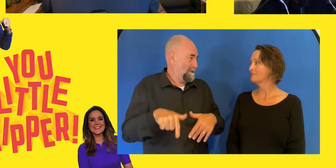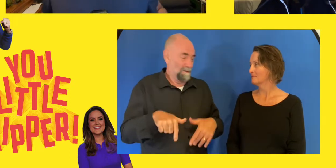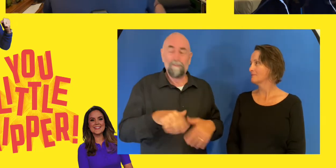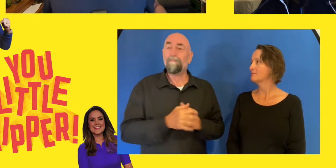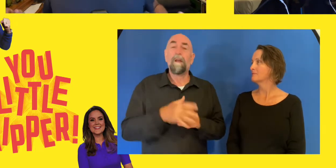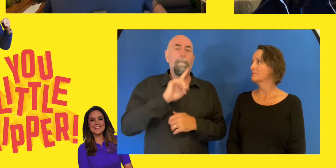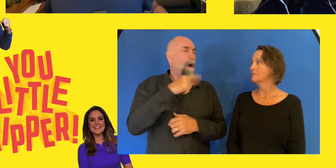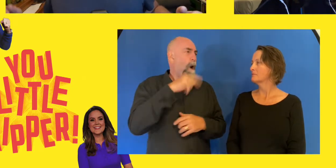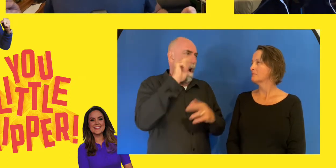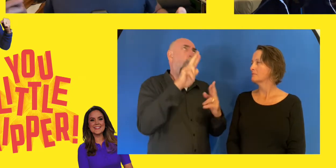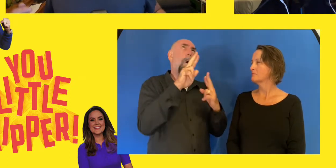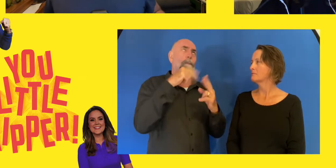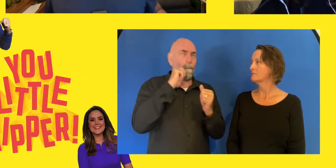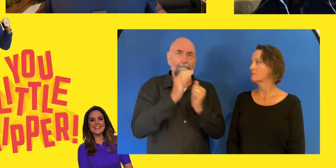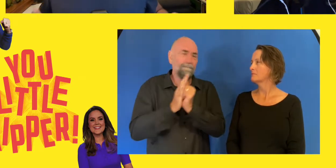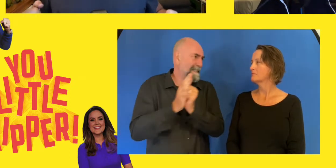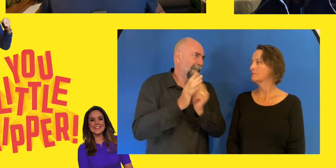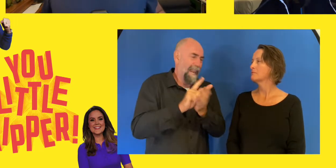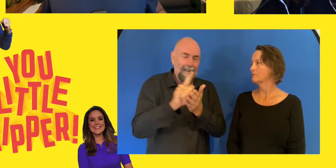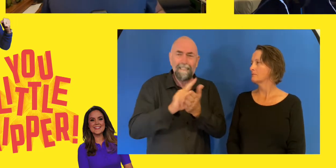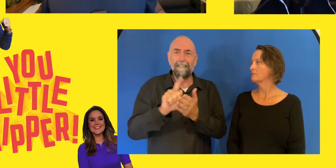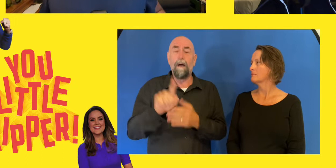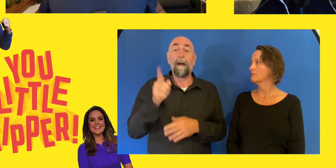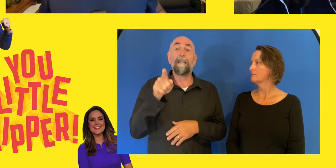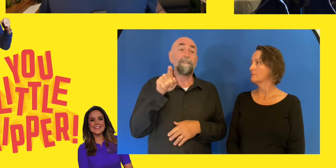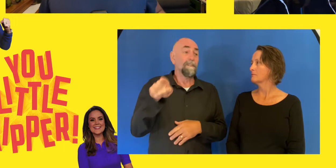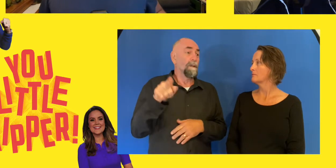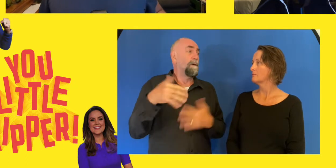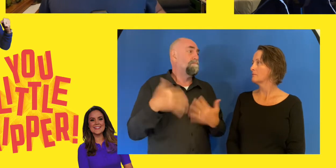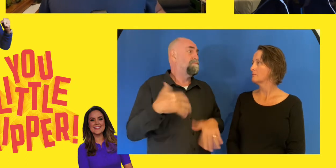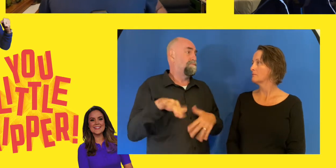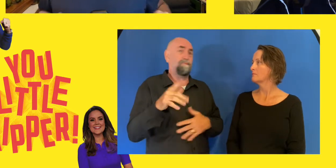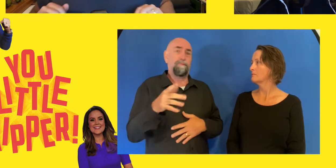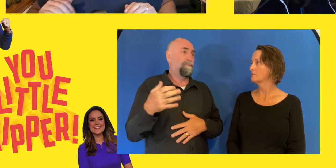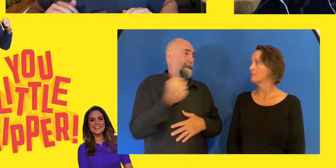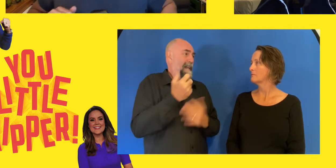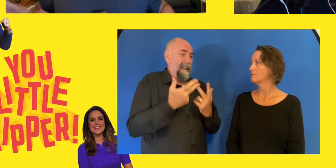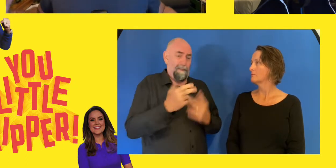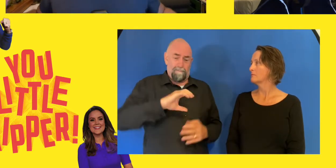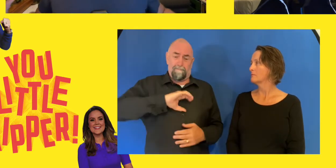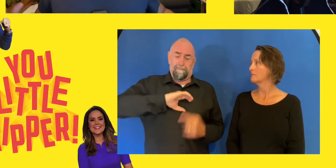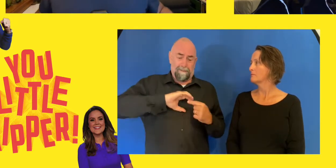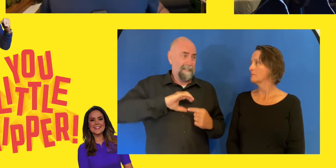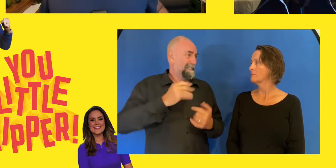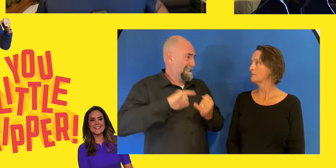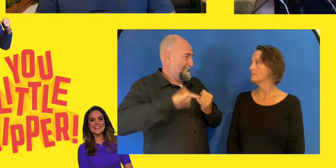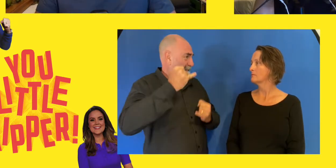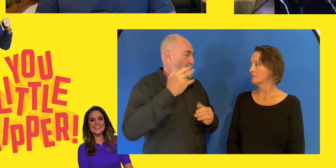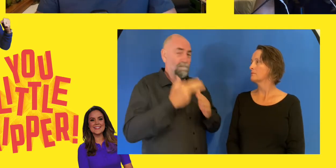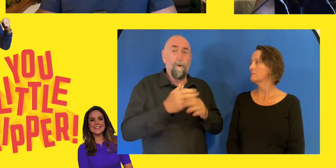country, to take her fall to six medals in Beijing 2022. An hell of a performance.